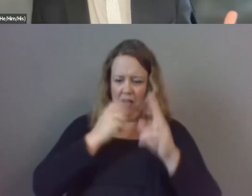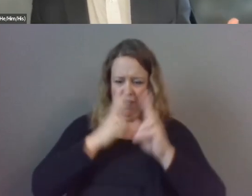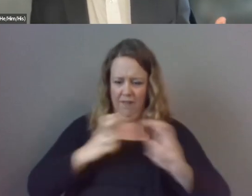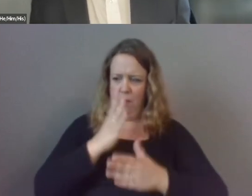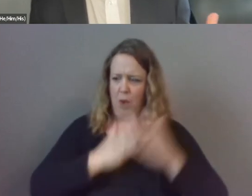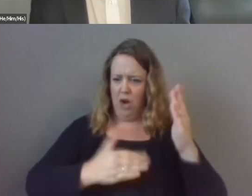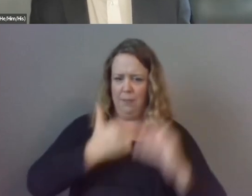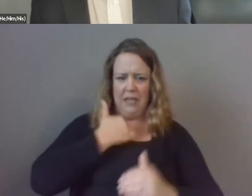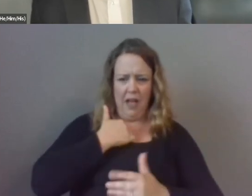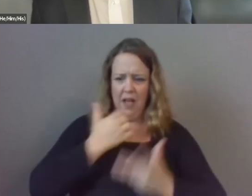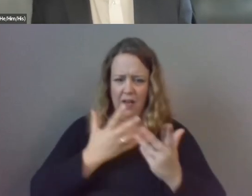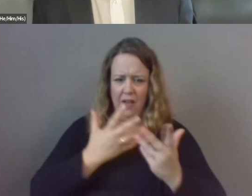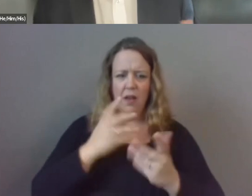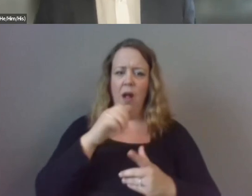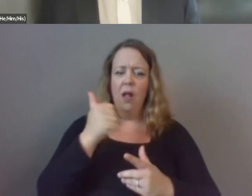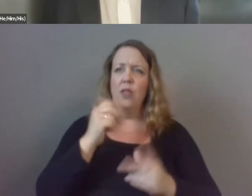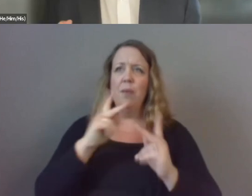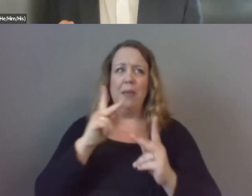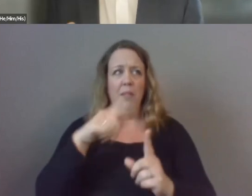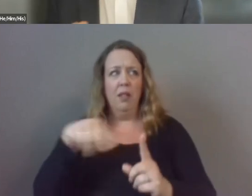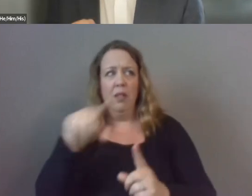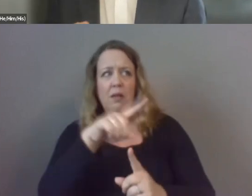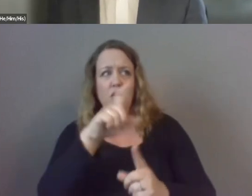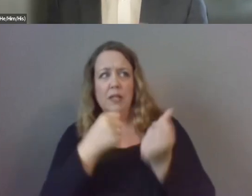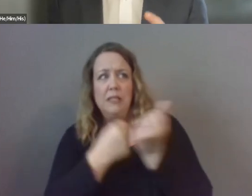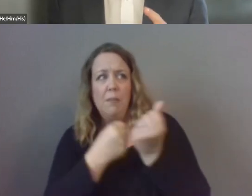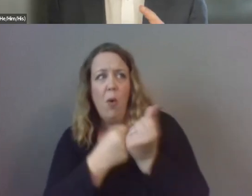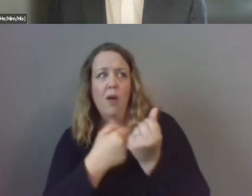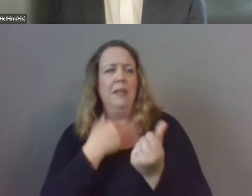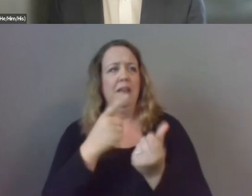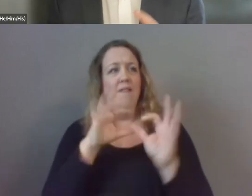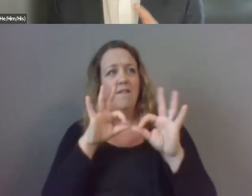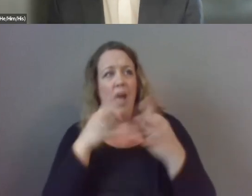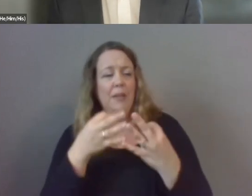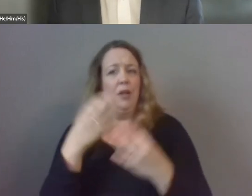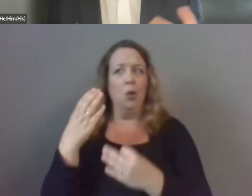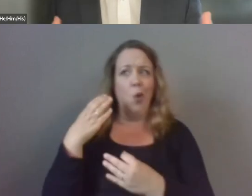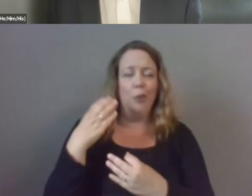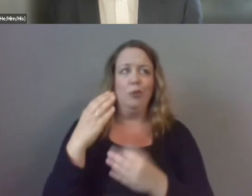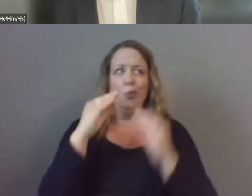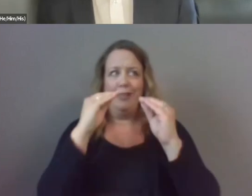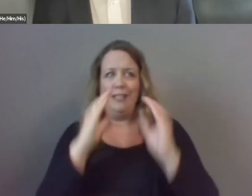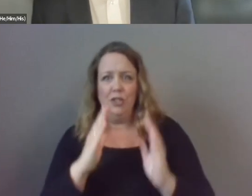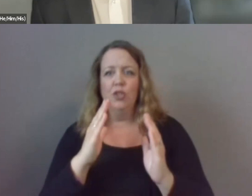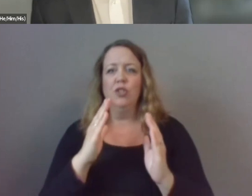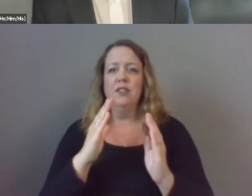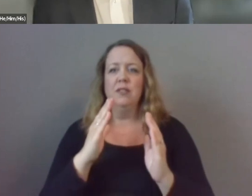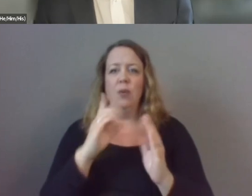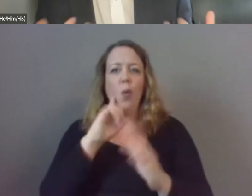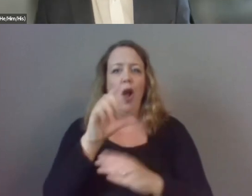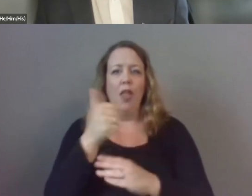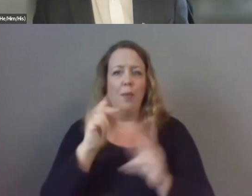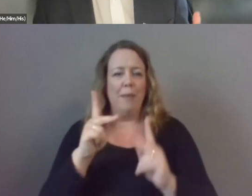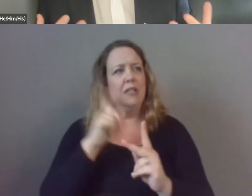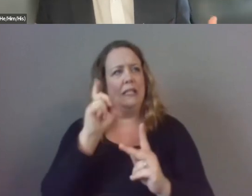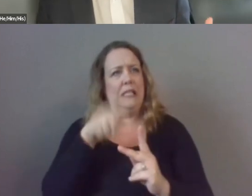those who would otherwise be supports in their lives be those family members or coaches or teachers or others and